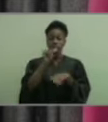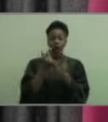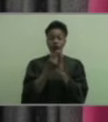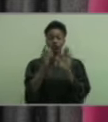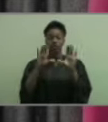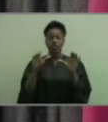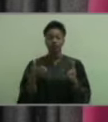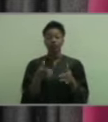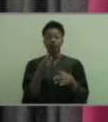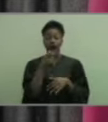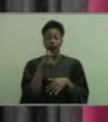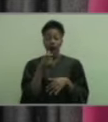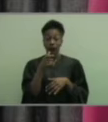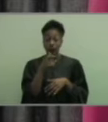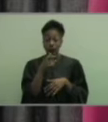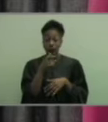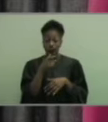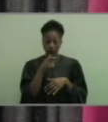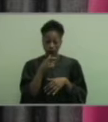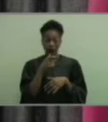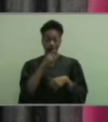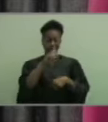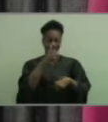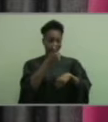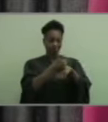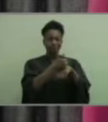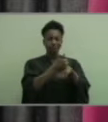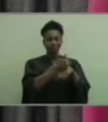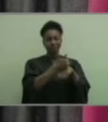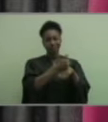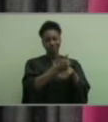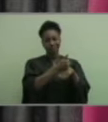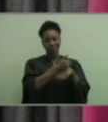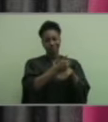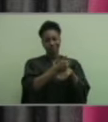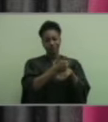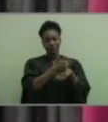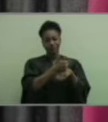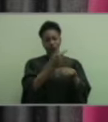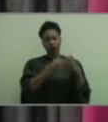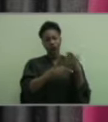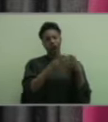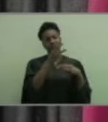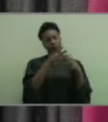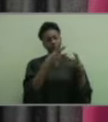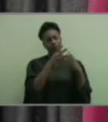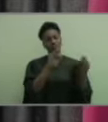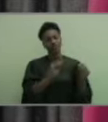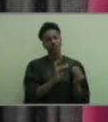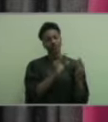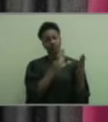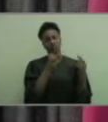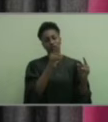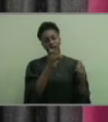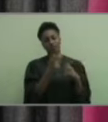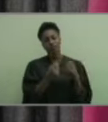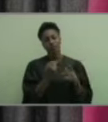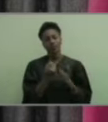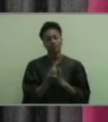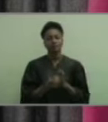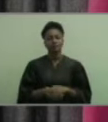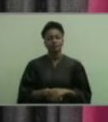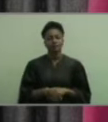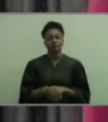graduating class who made milestones in history as the world address the global pandemic. As our